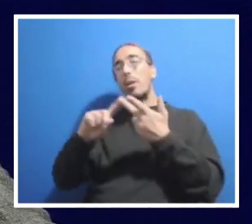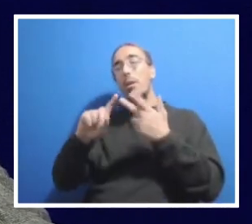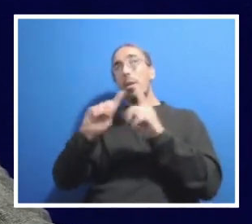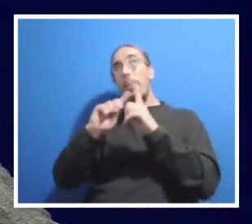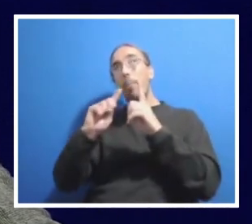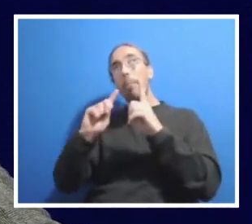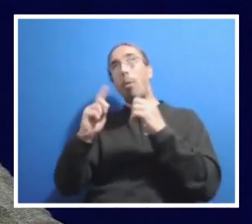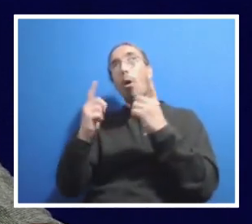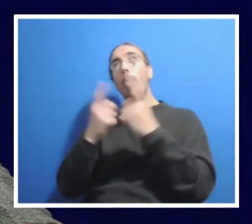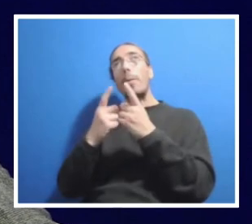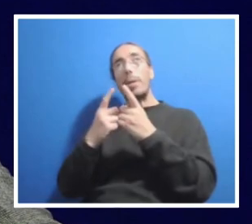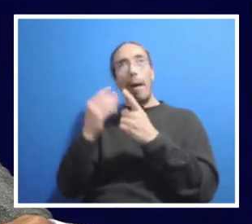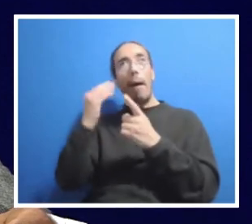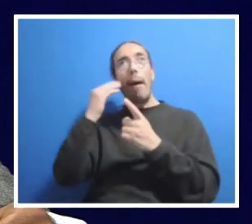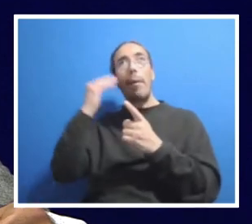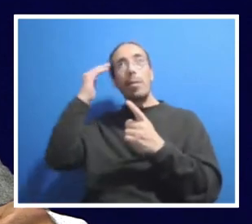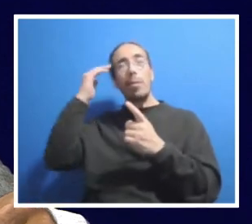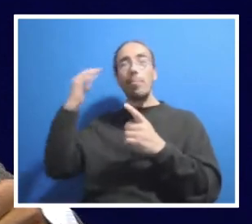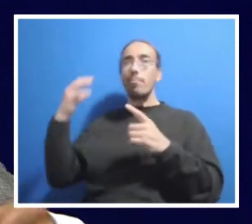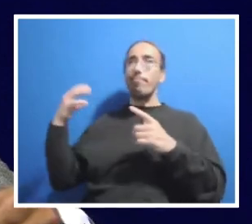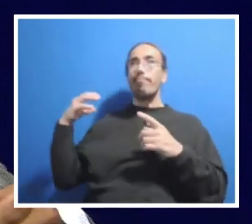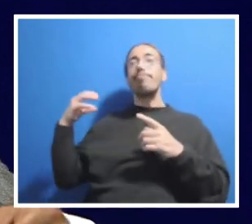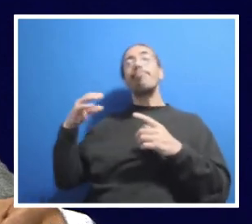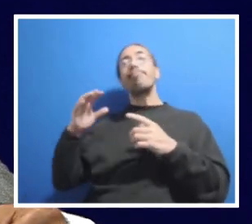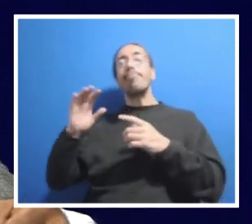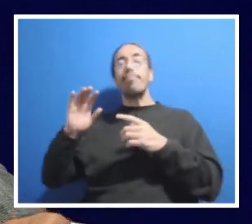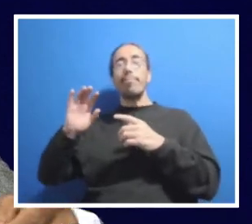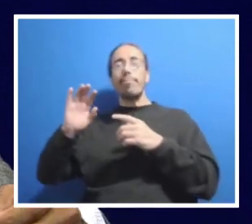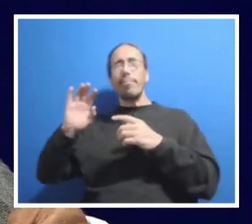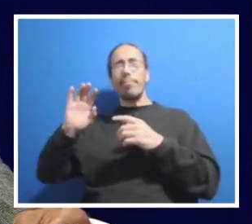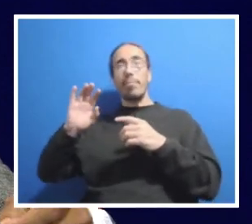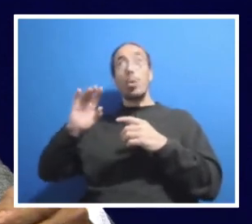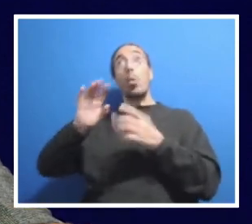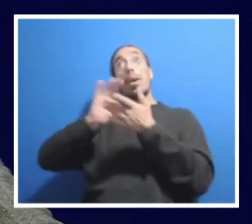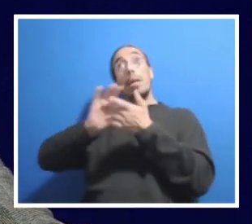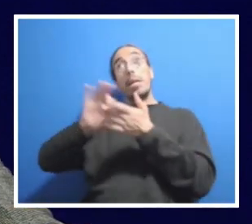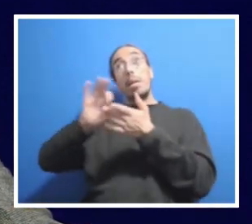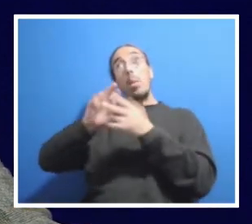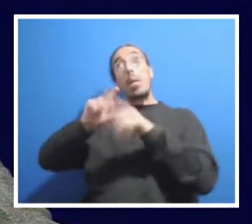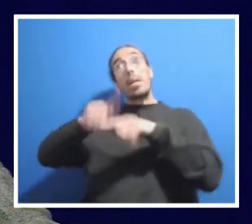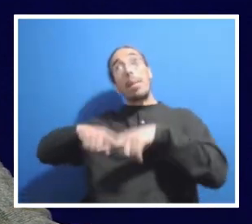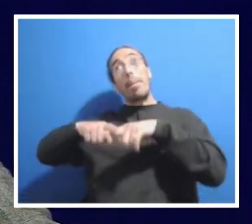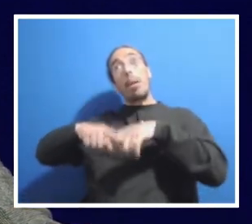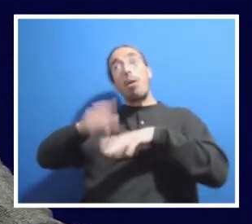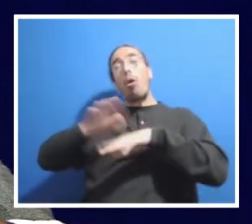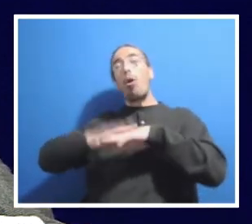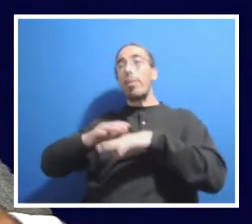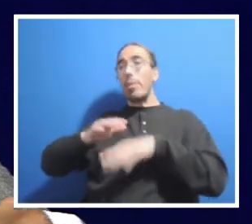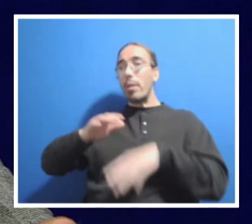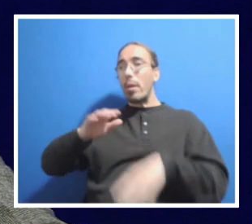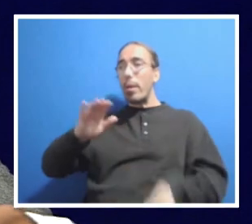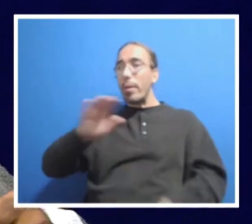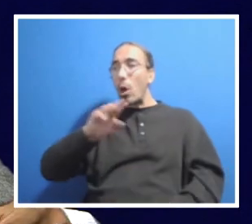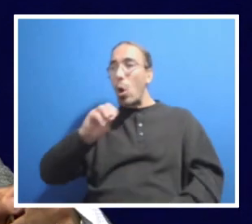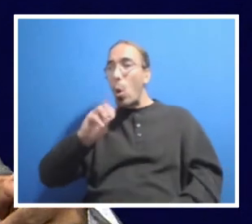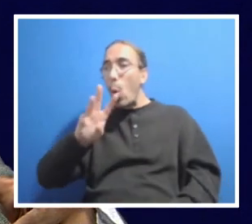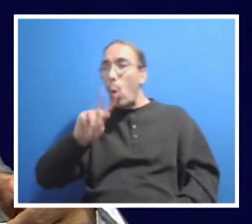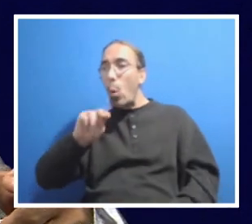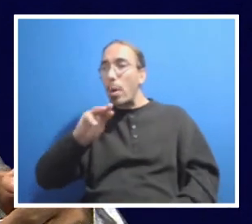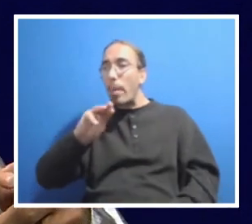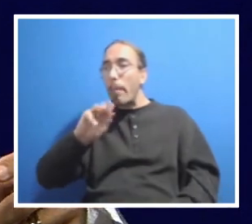needs to be done in a way that is really, you know, we count on the deans, chancellors, department heads to understand their own market, you know,